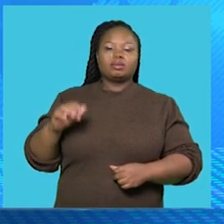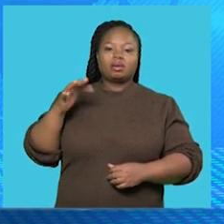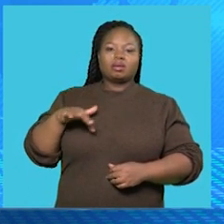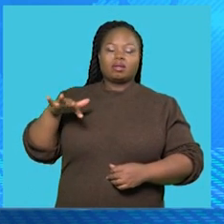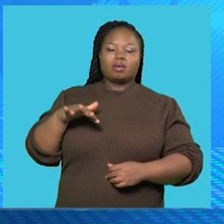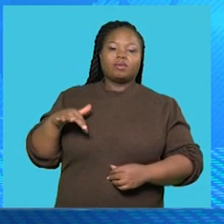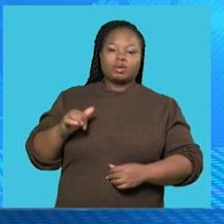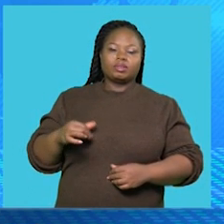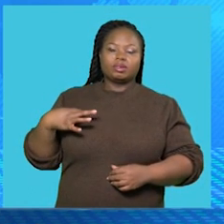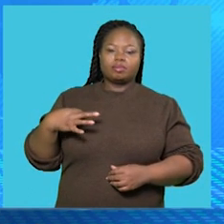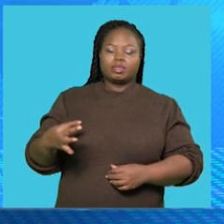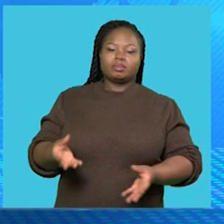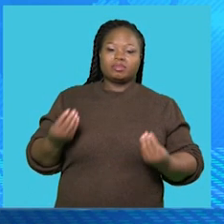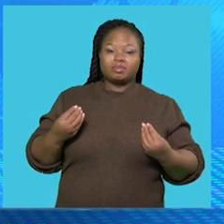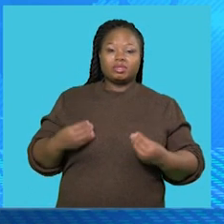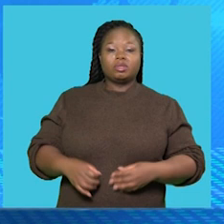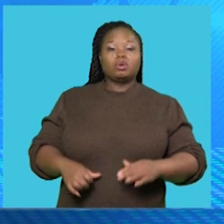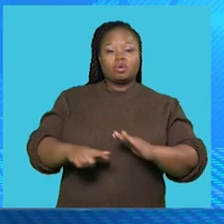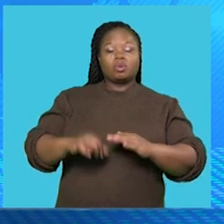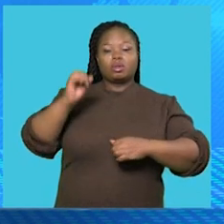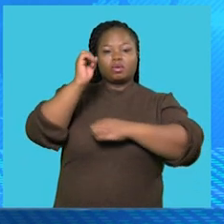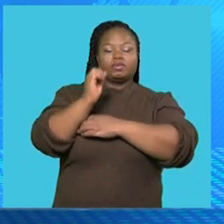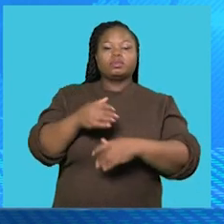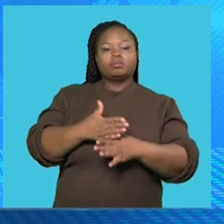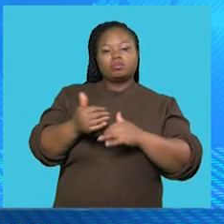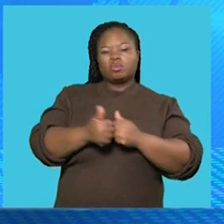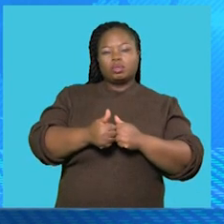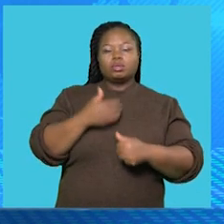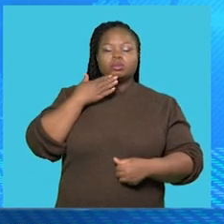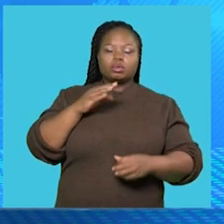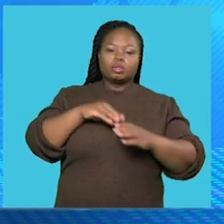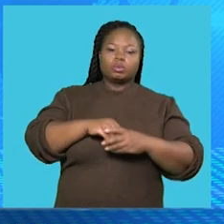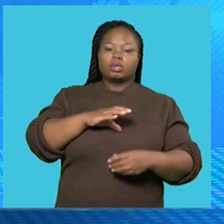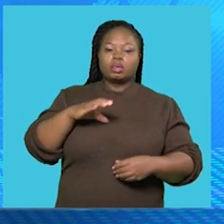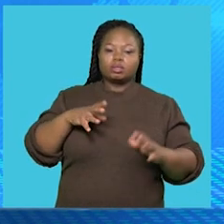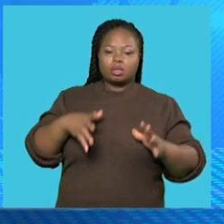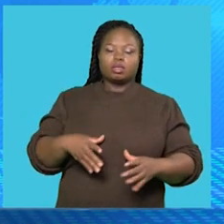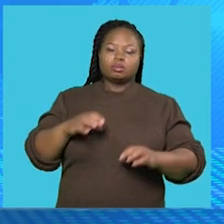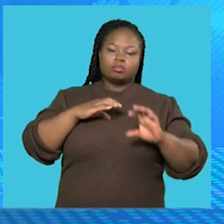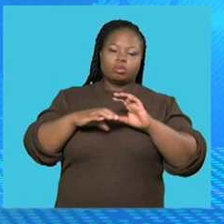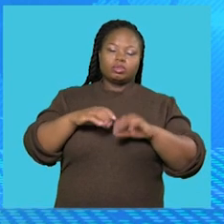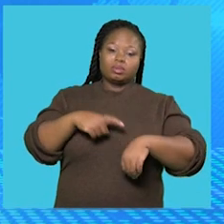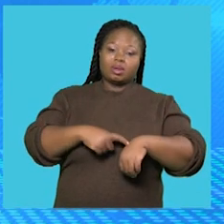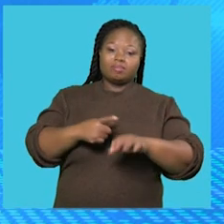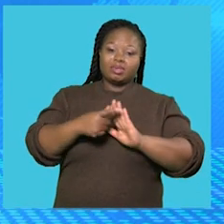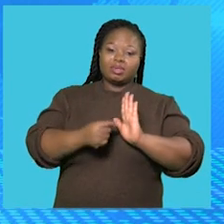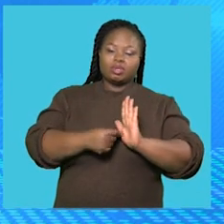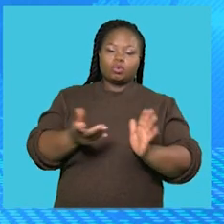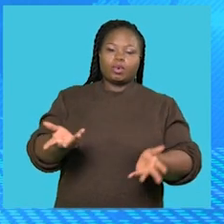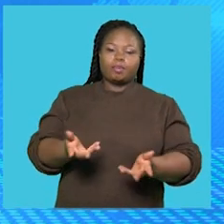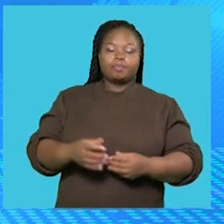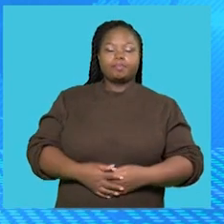where they took applications from. Local offices, working with stakeholders that include councillors, will communicate the dates, times and venues of those visits.